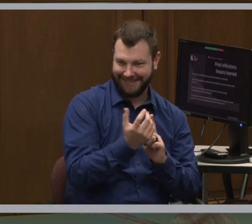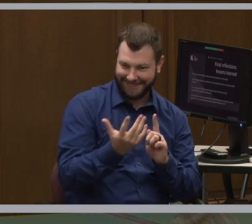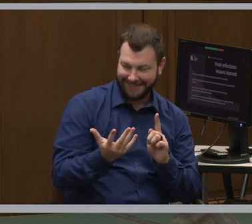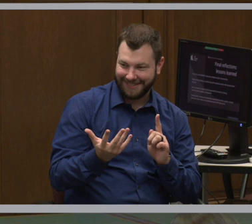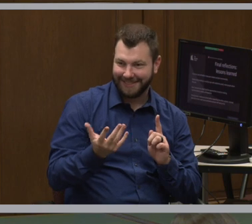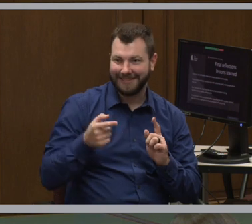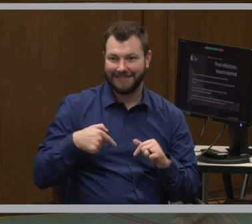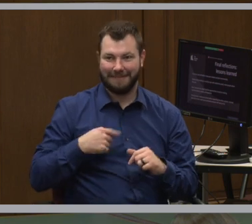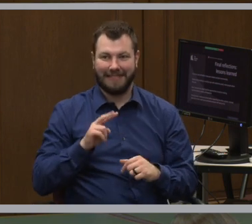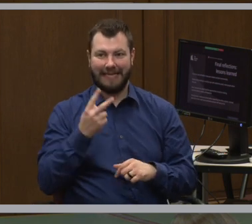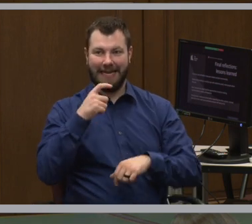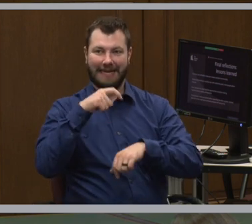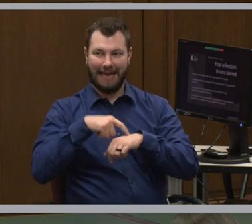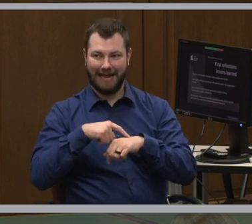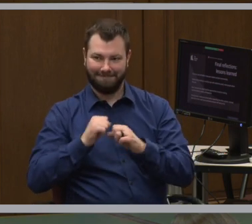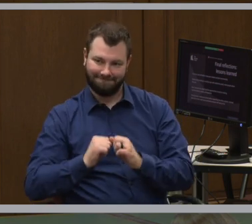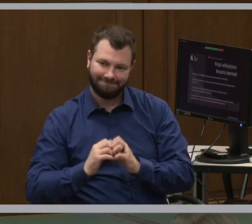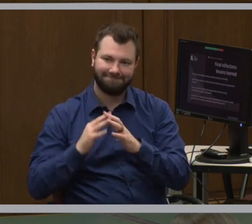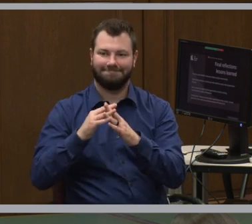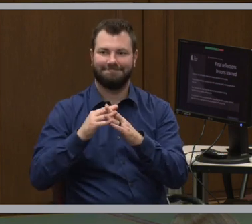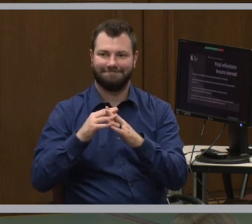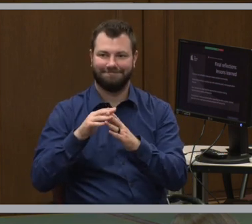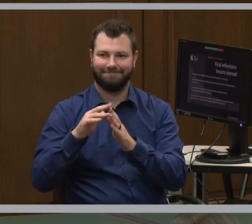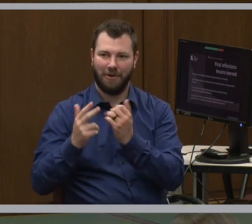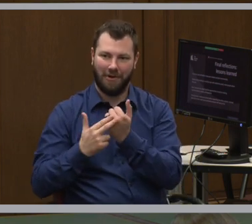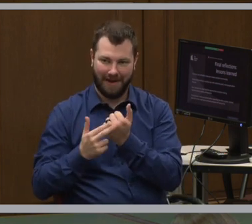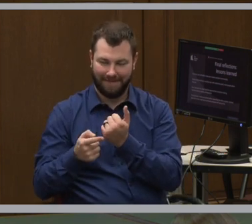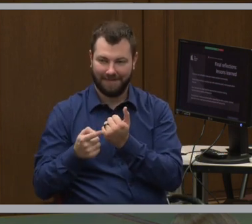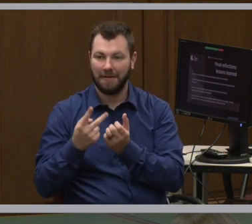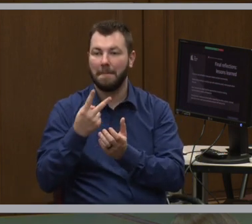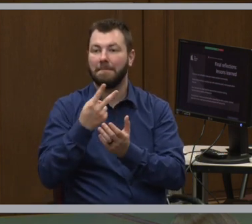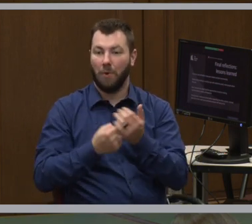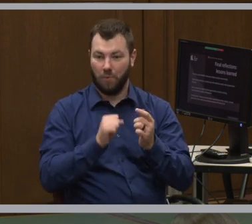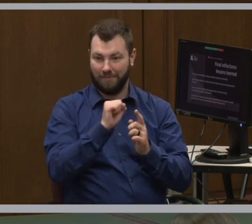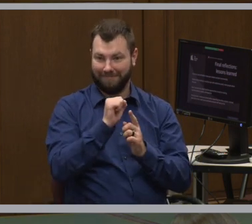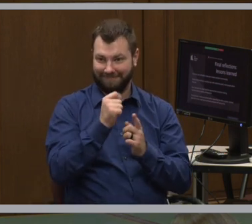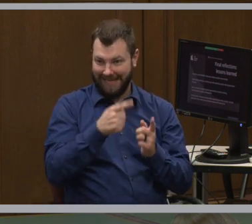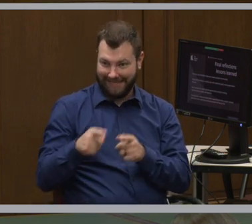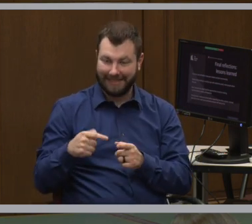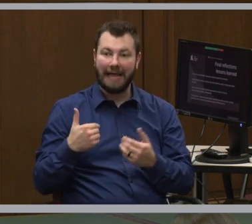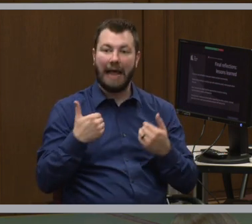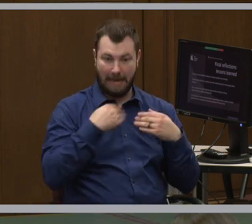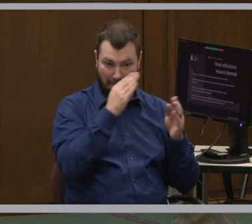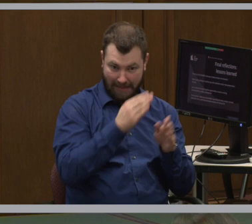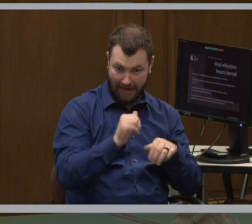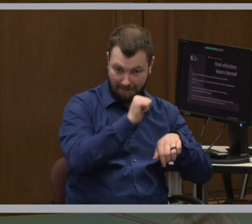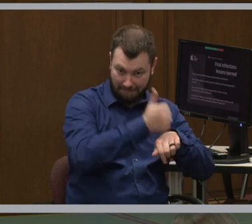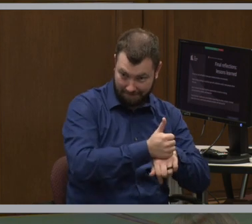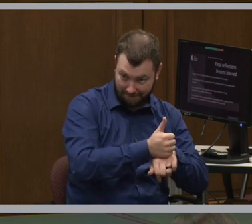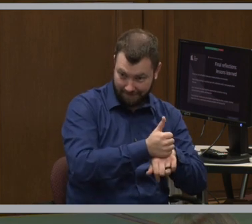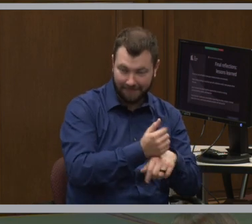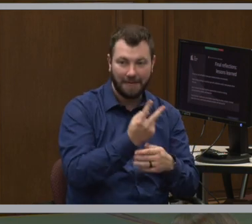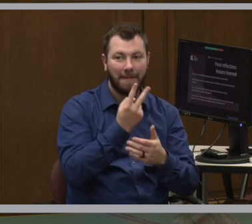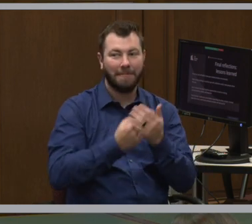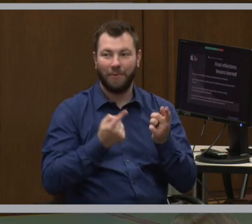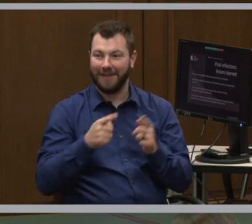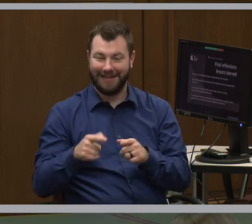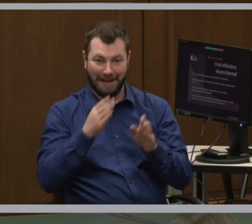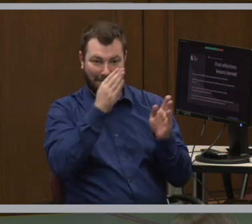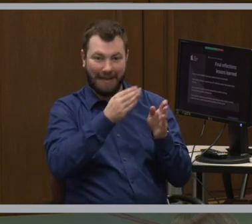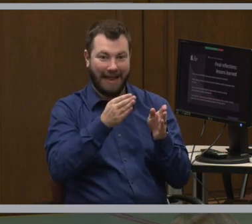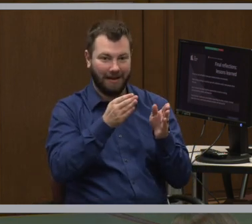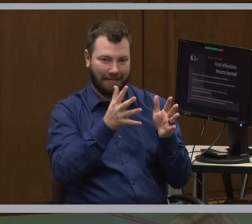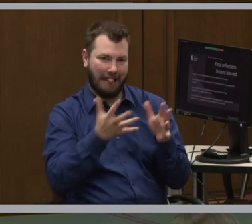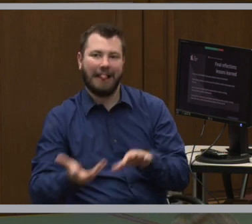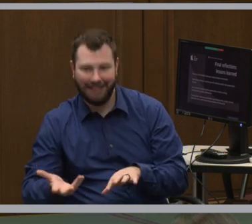This is my second time starting up in archives. In both cases, I've had a plan. In both cases, that plan has not gone according to plan,